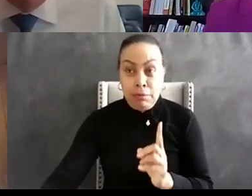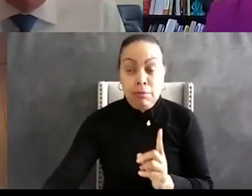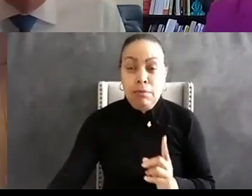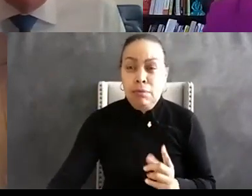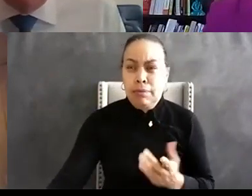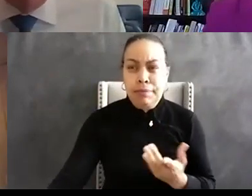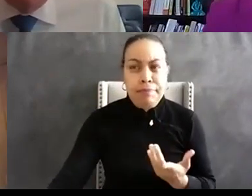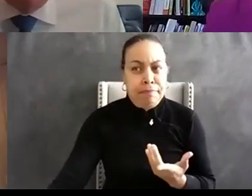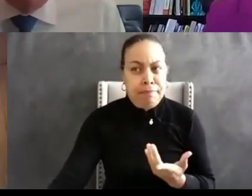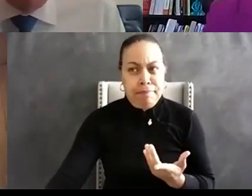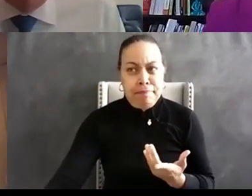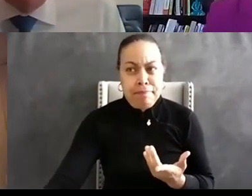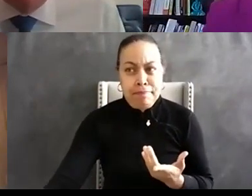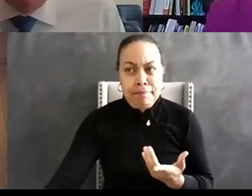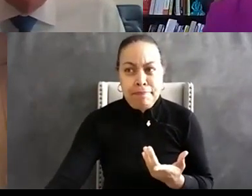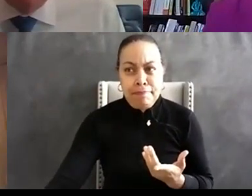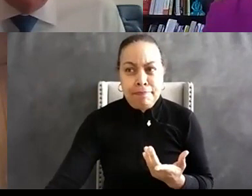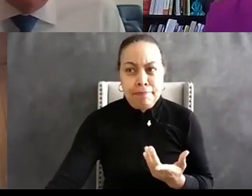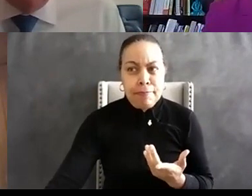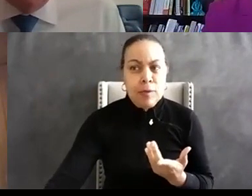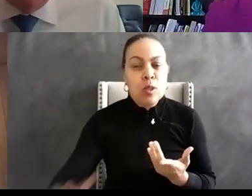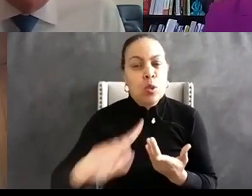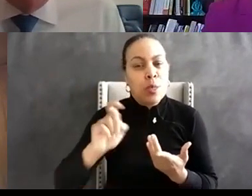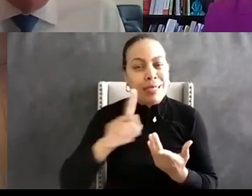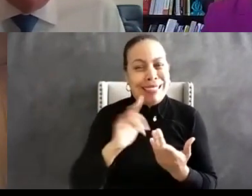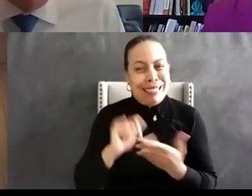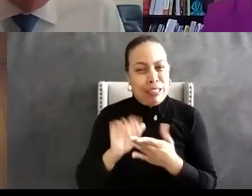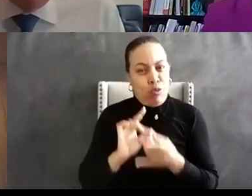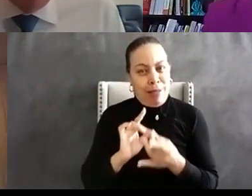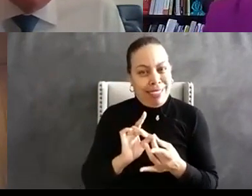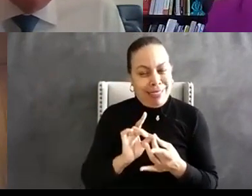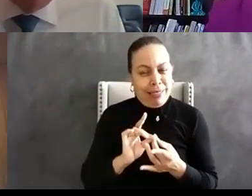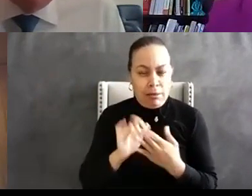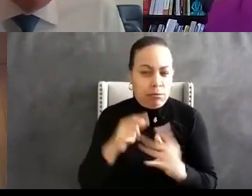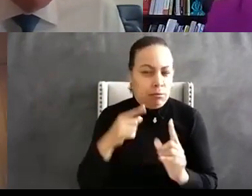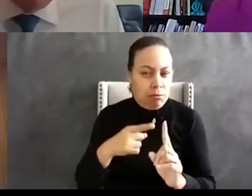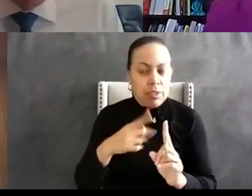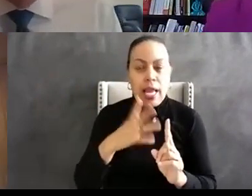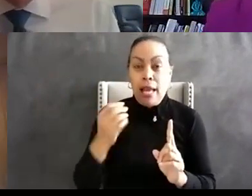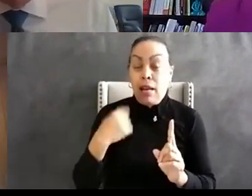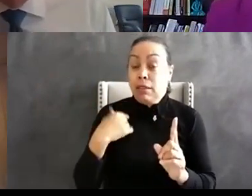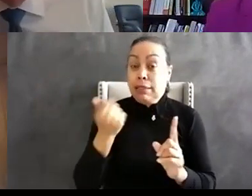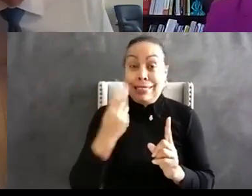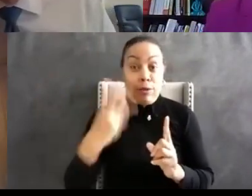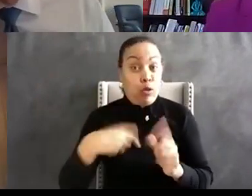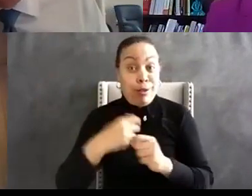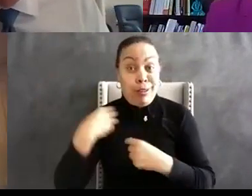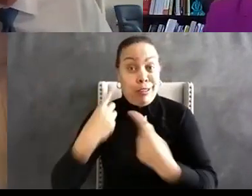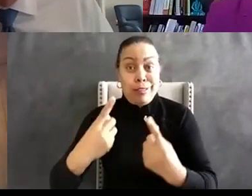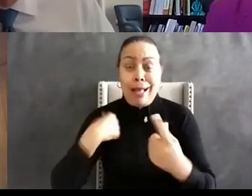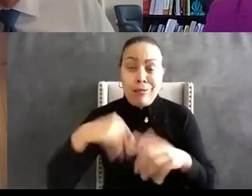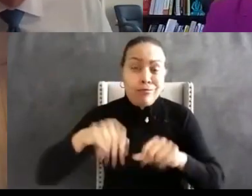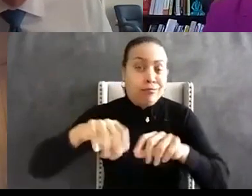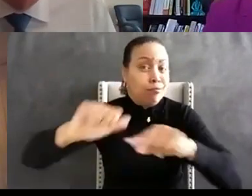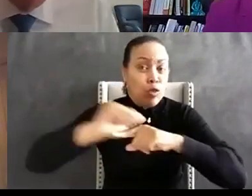tell you over the years I have attended uh different training and I when you when you look at at an individual uh it was as